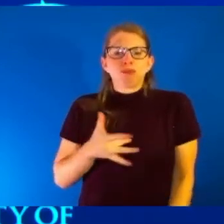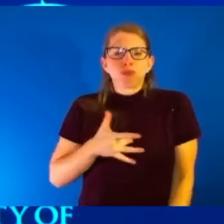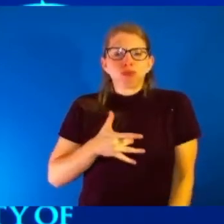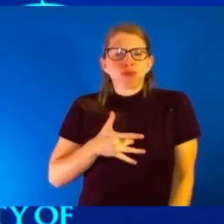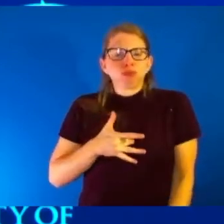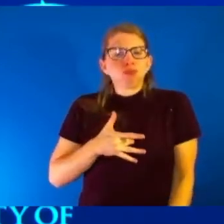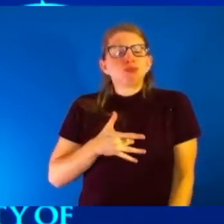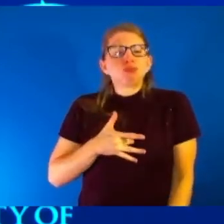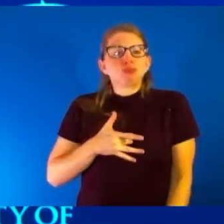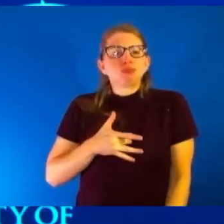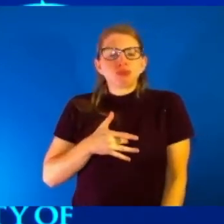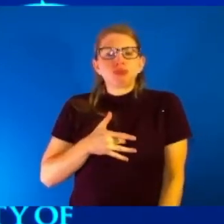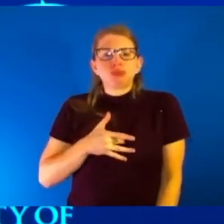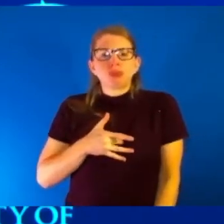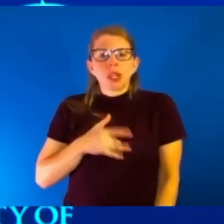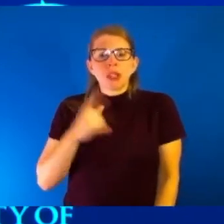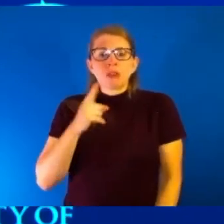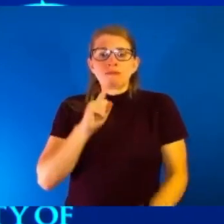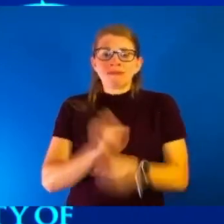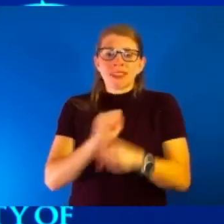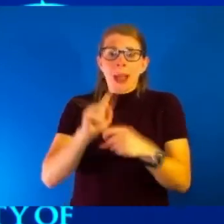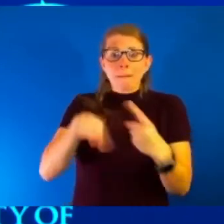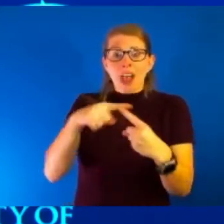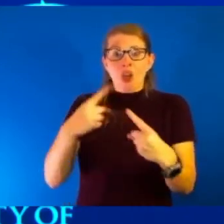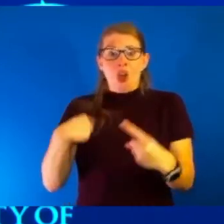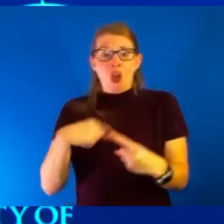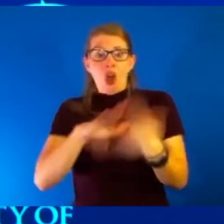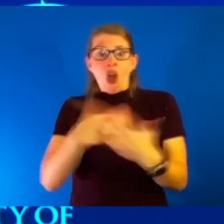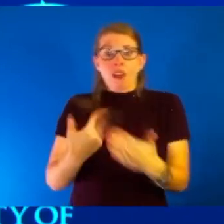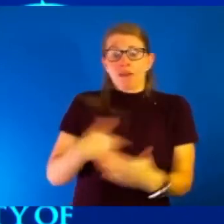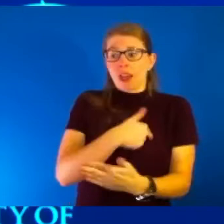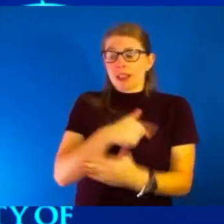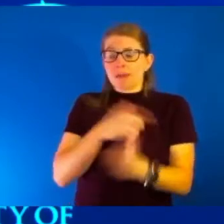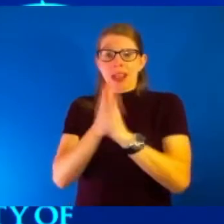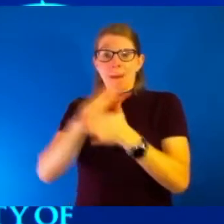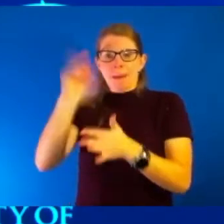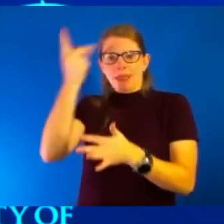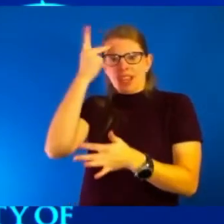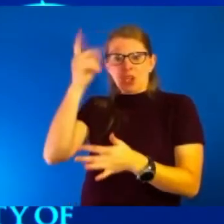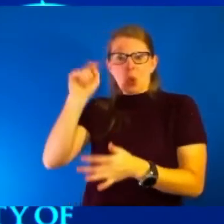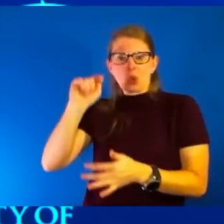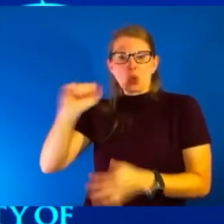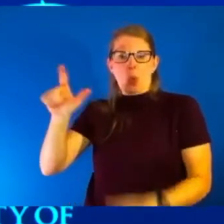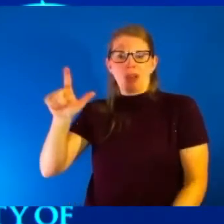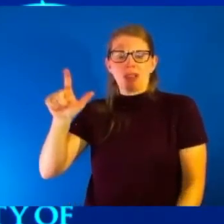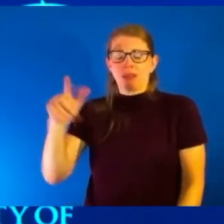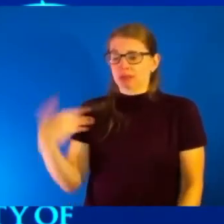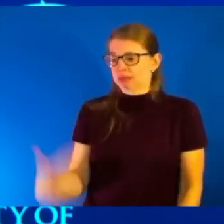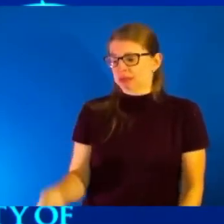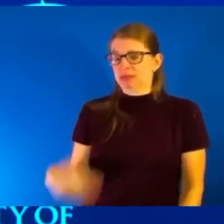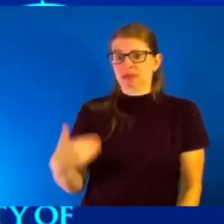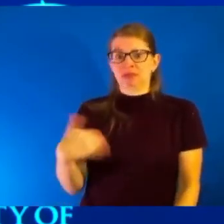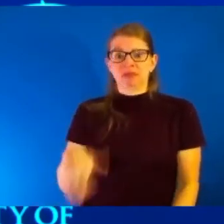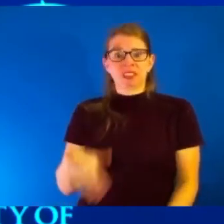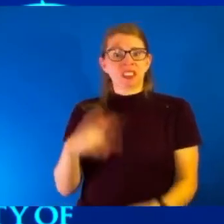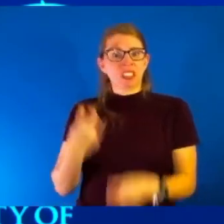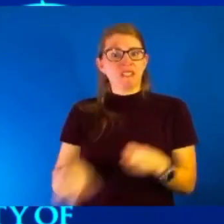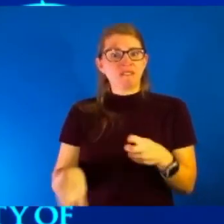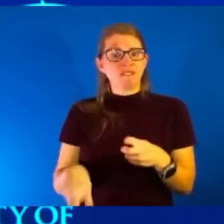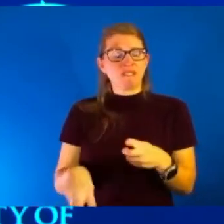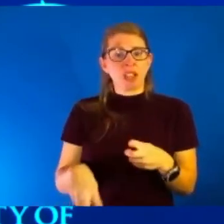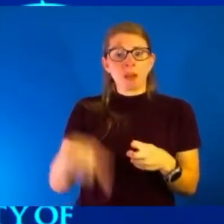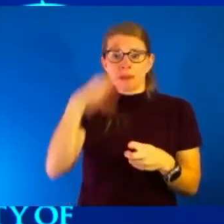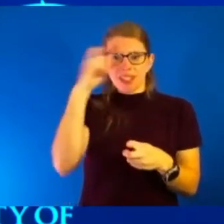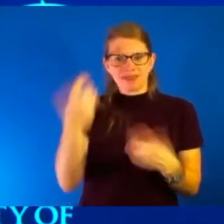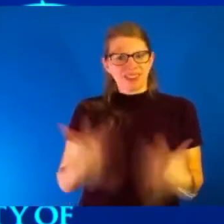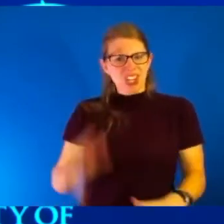about all of us become a political tool. And and that has made this whole thing so much harder because we know the right answer.